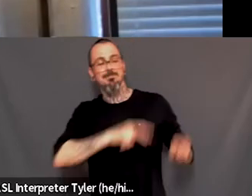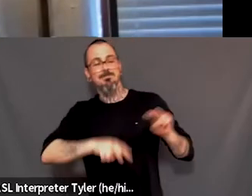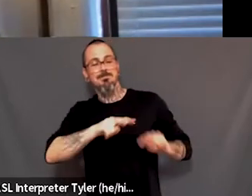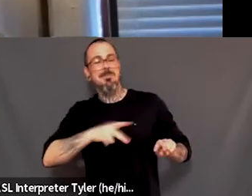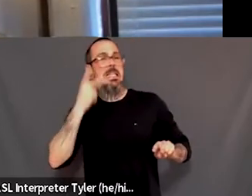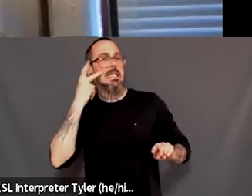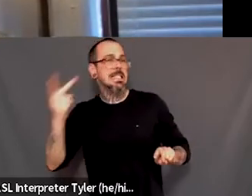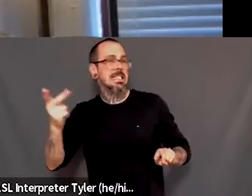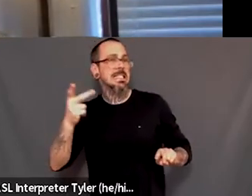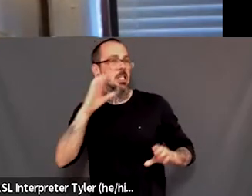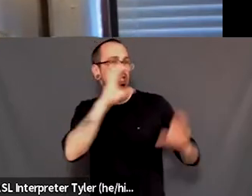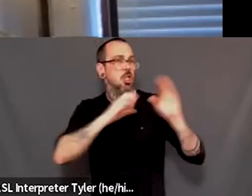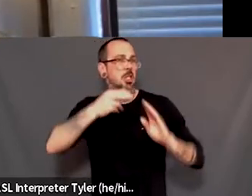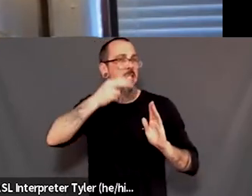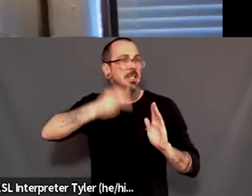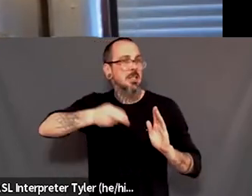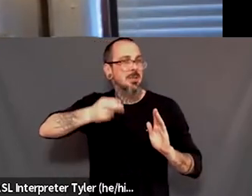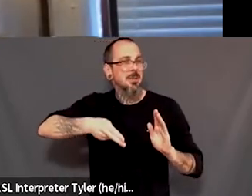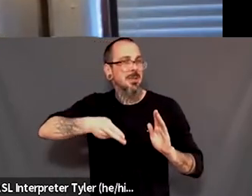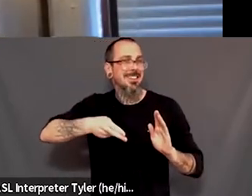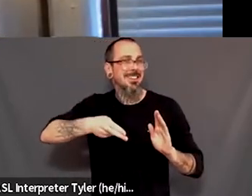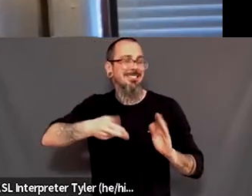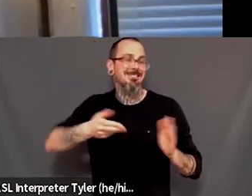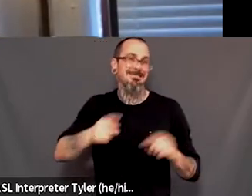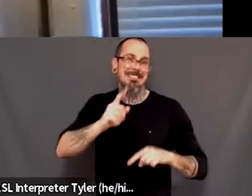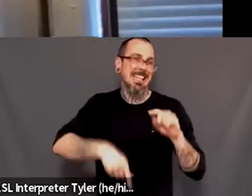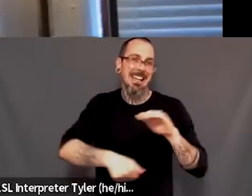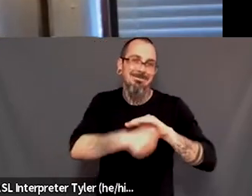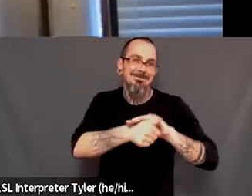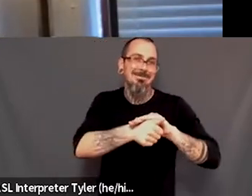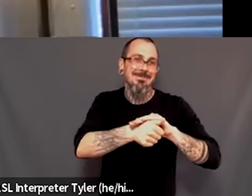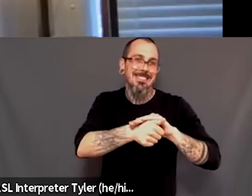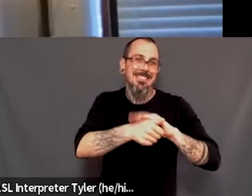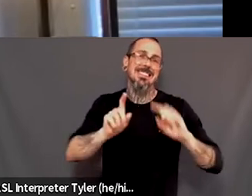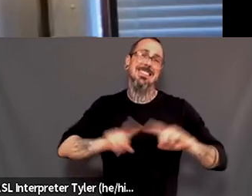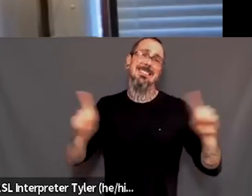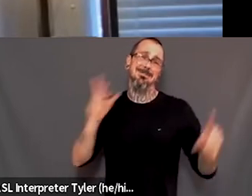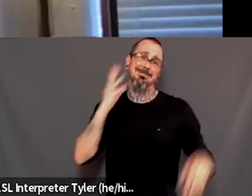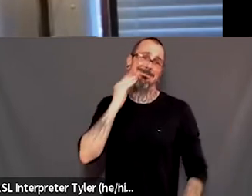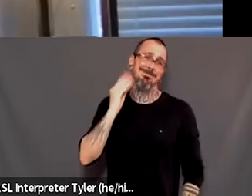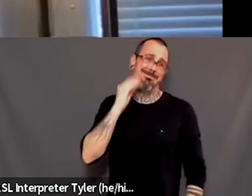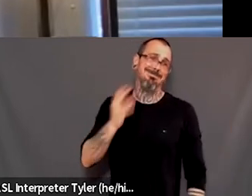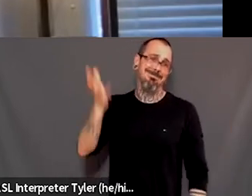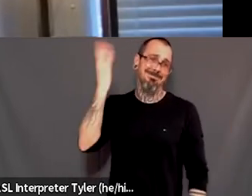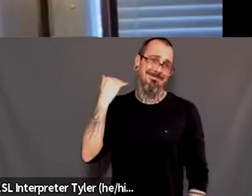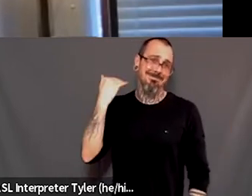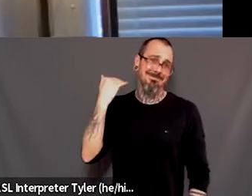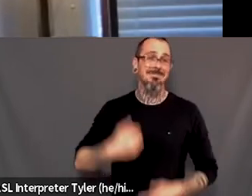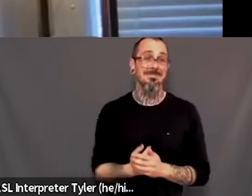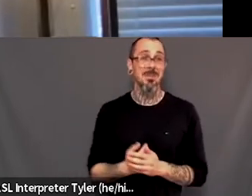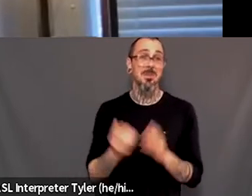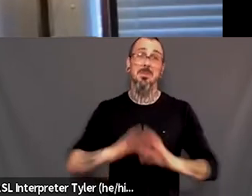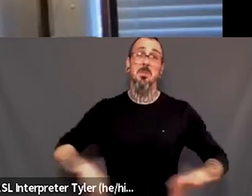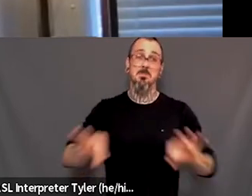navigate it. But, um, yeah, I think that's why it's so important because, uh, it really